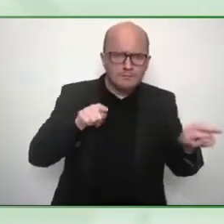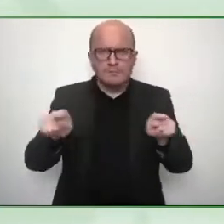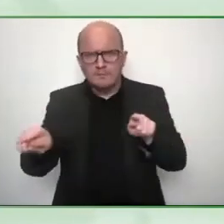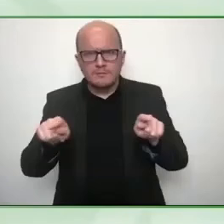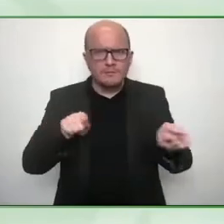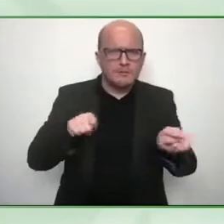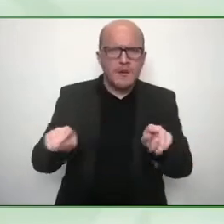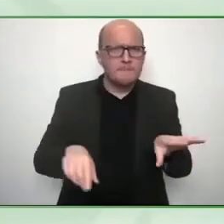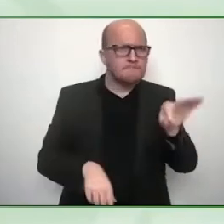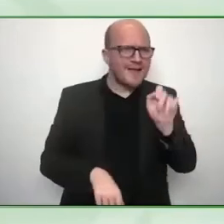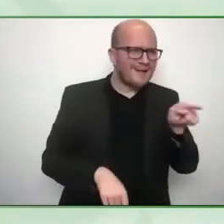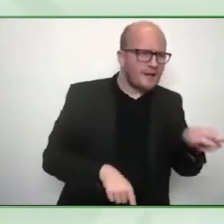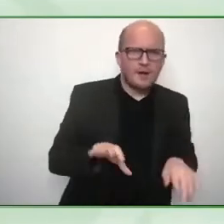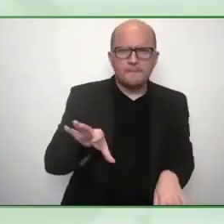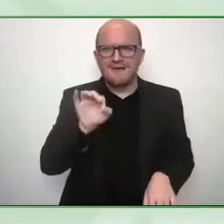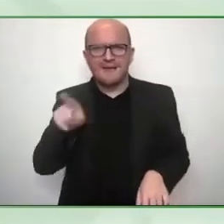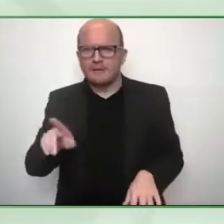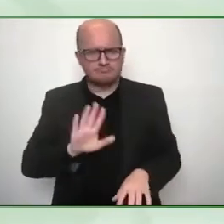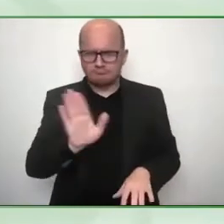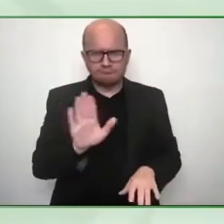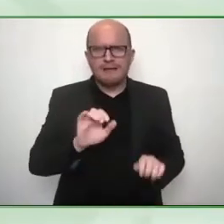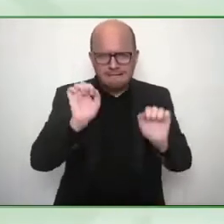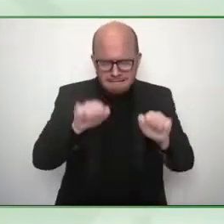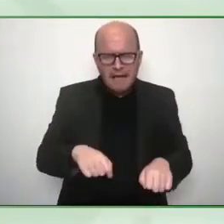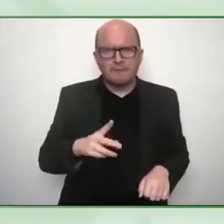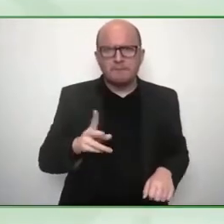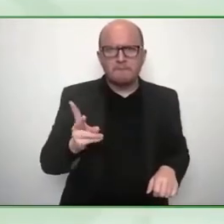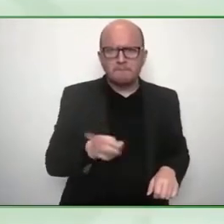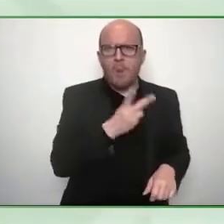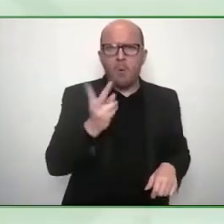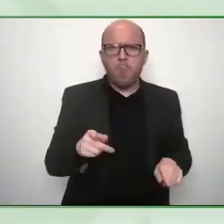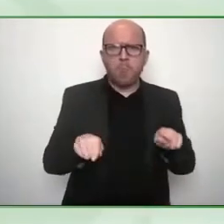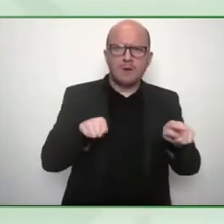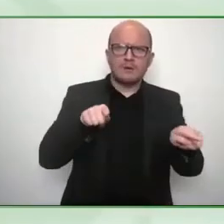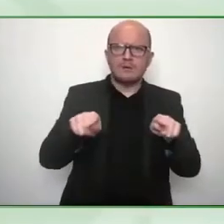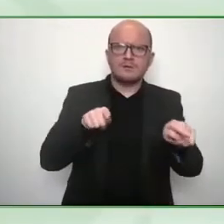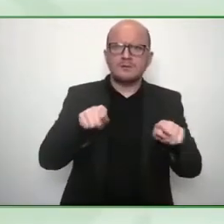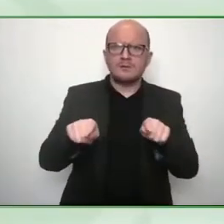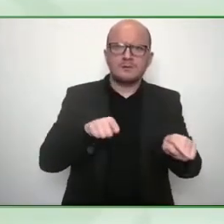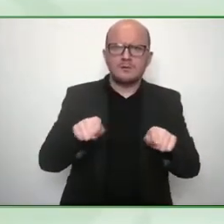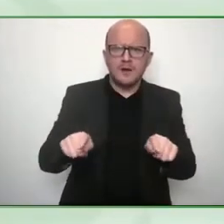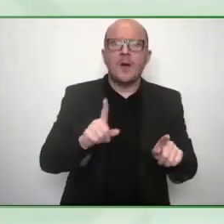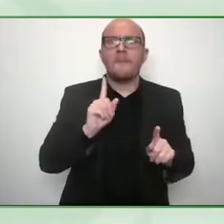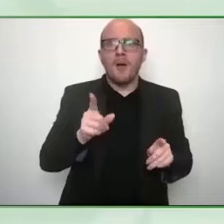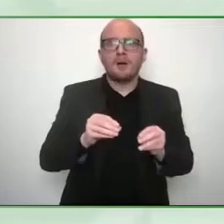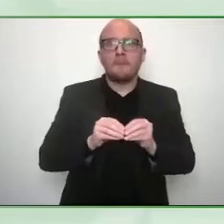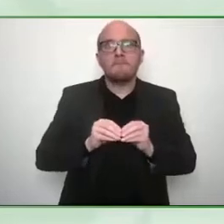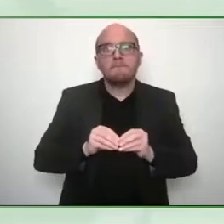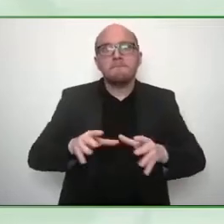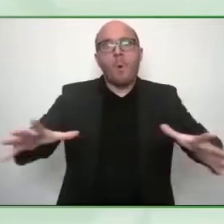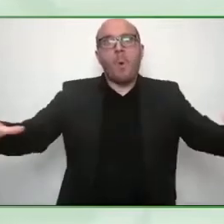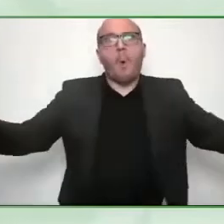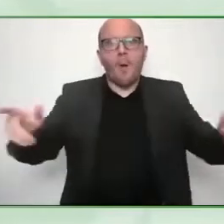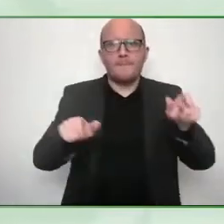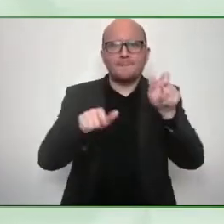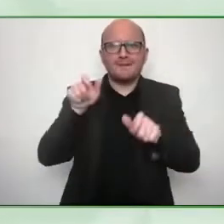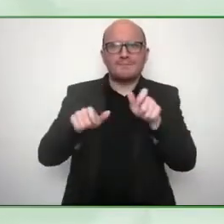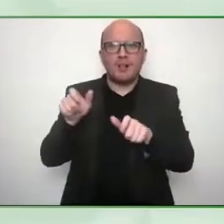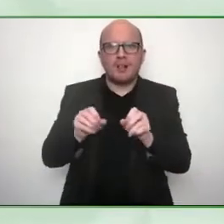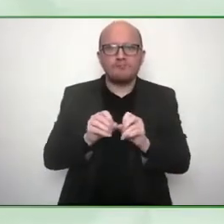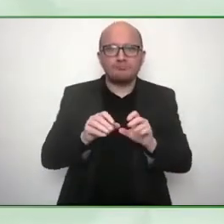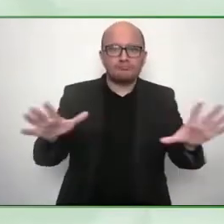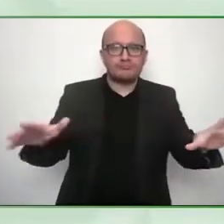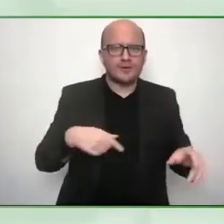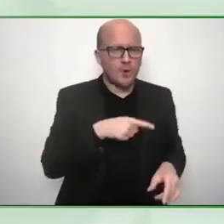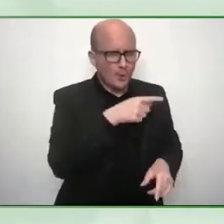we democratize through technology you know you can scale through the cloud uh this is such a cool microsoft style story i don't know if you're using